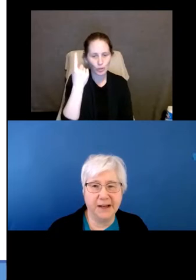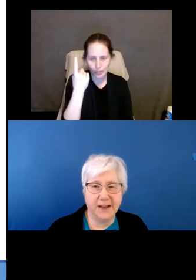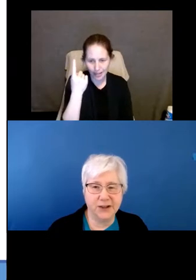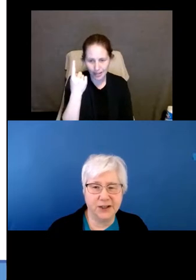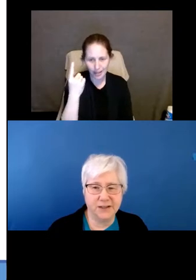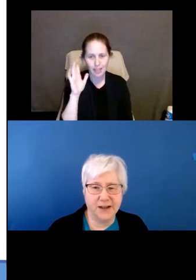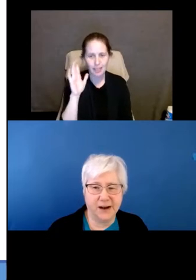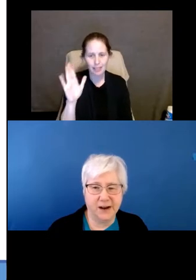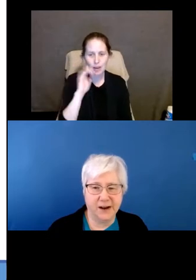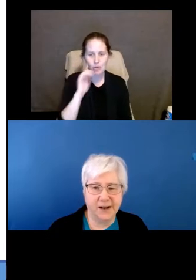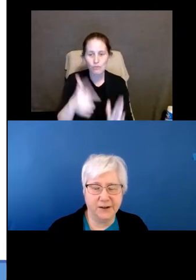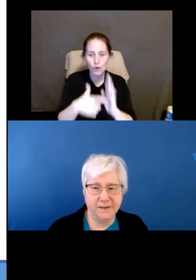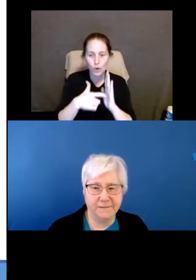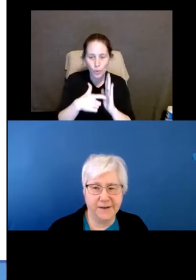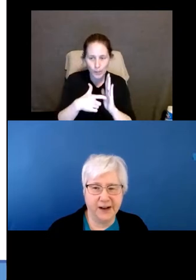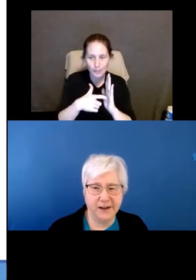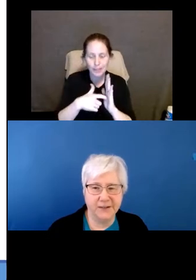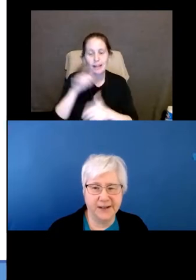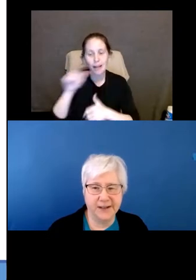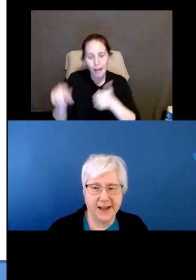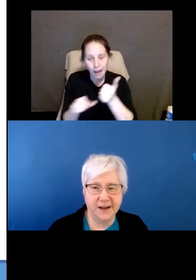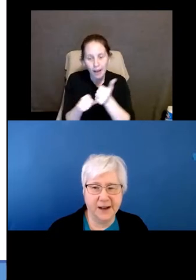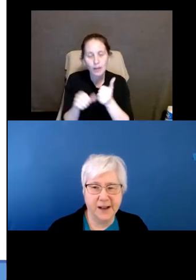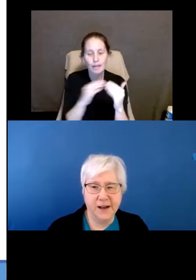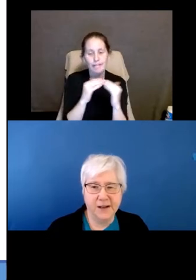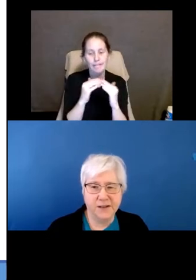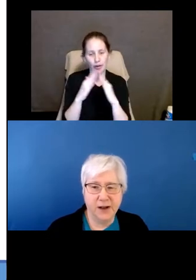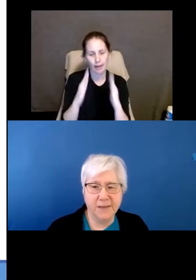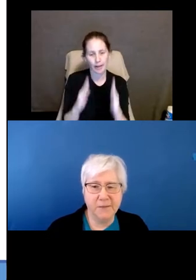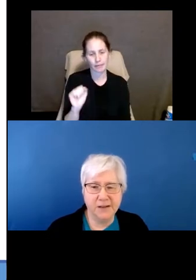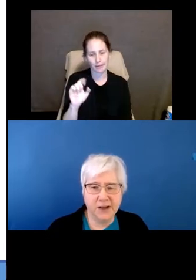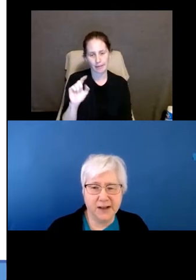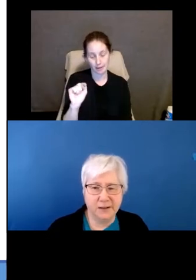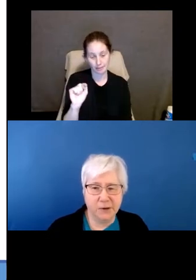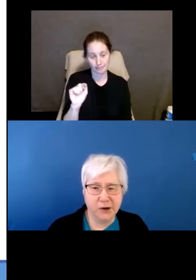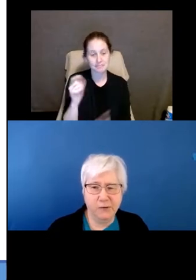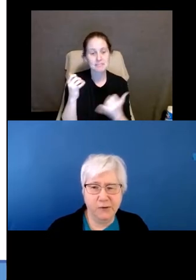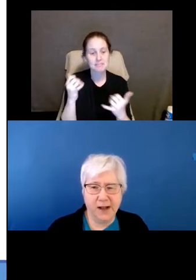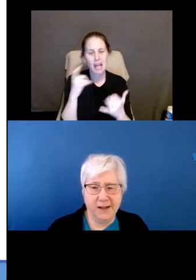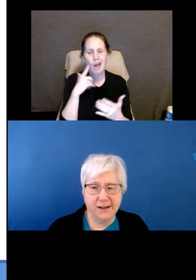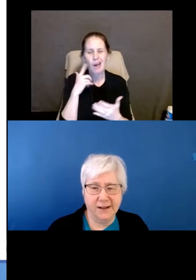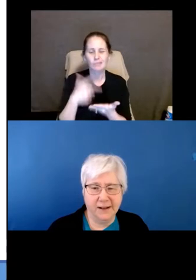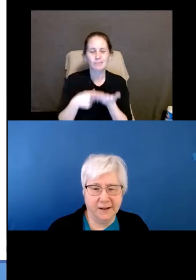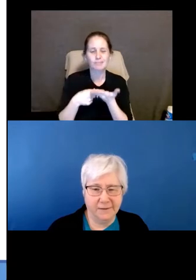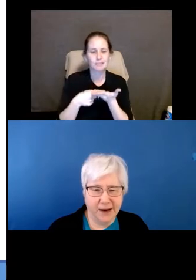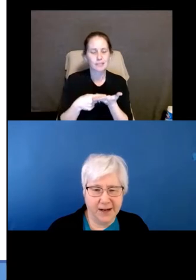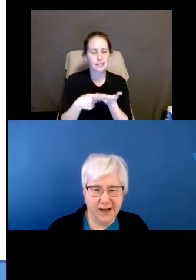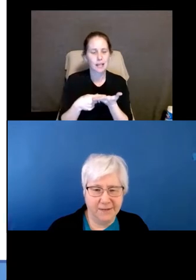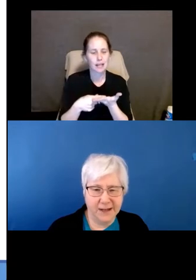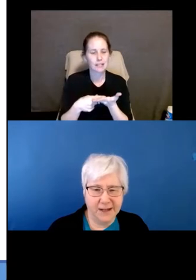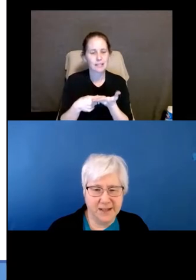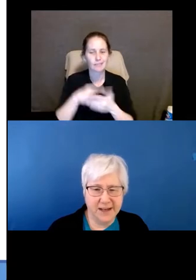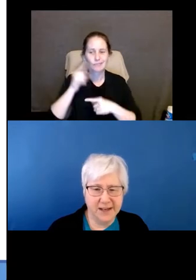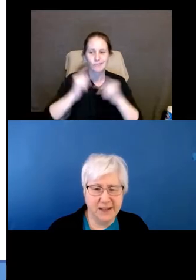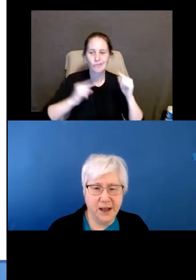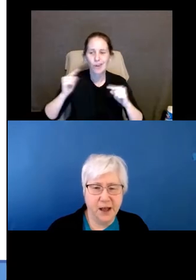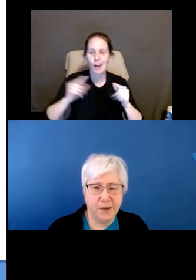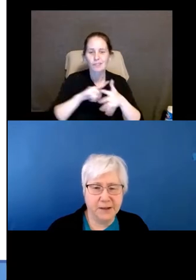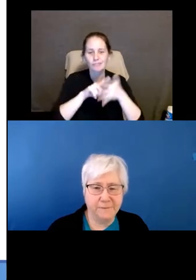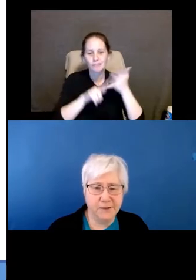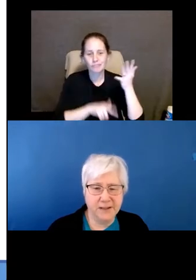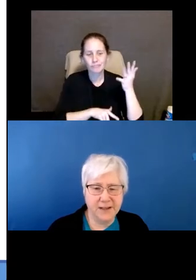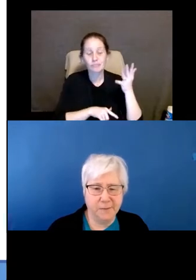their obligations are under the Fair Housing Act. So I'm going to talk through a variety of these things.